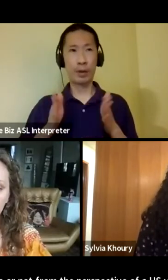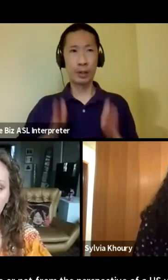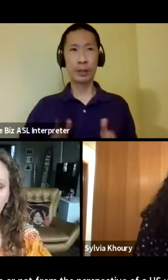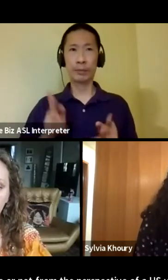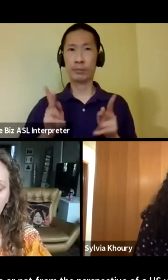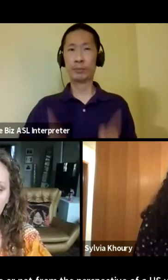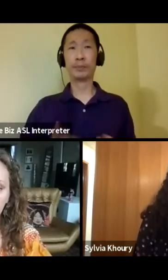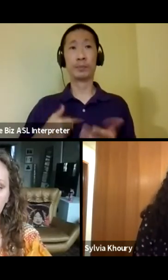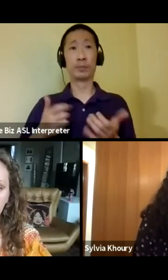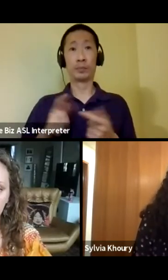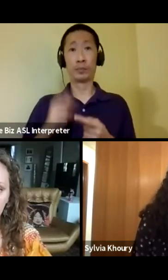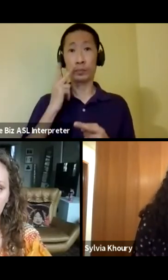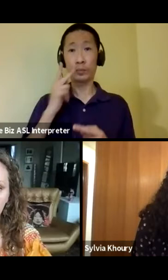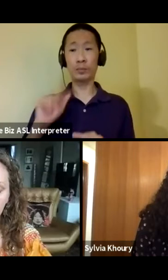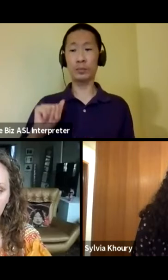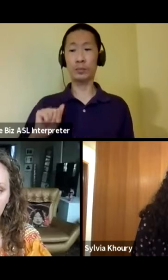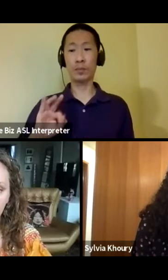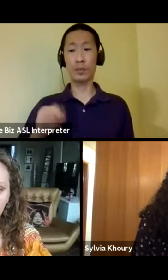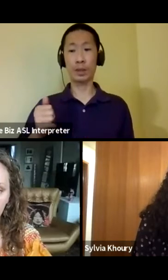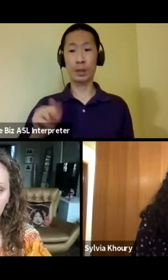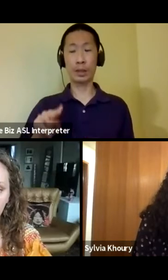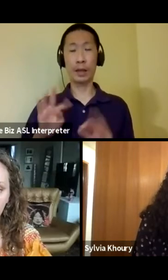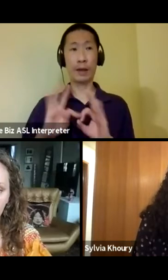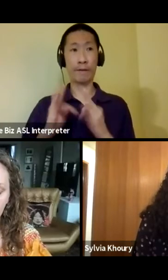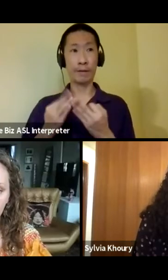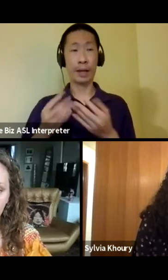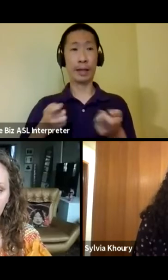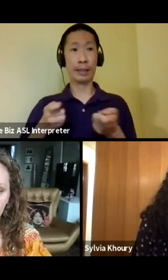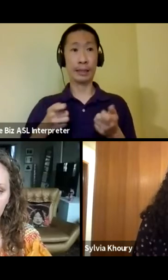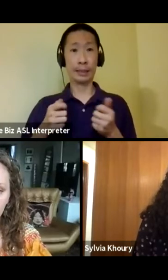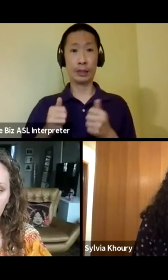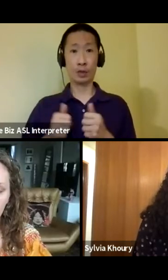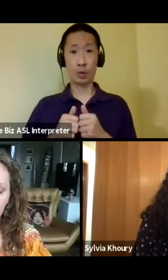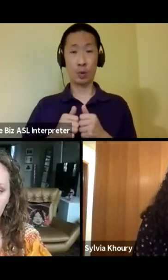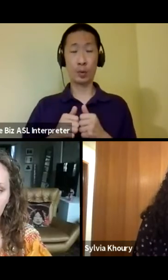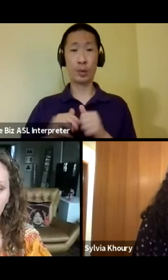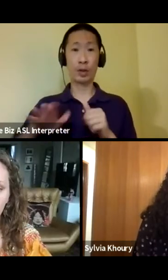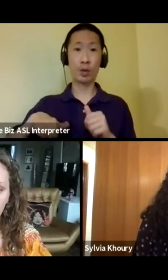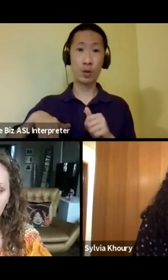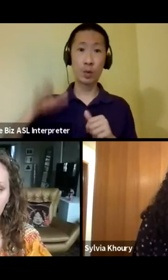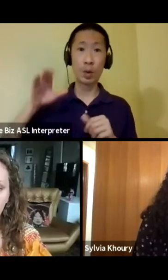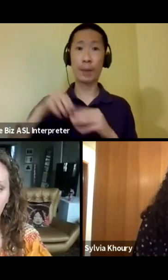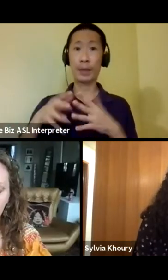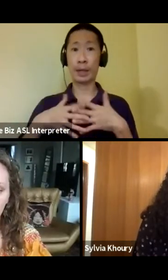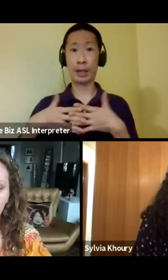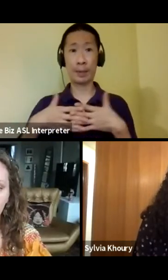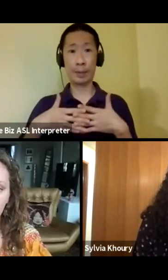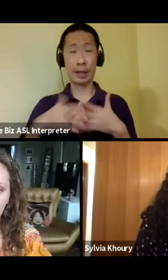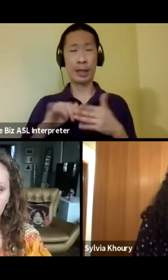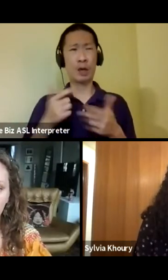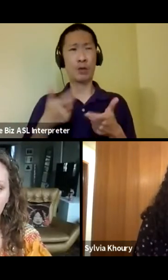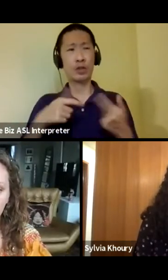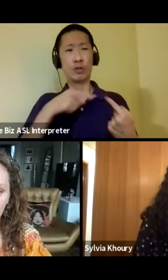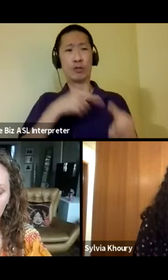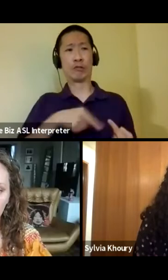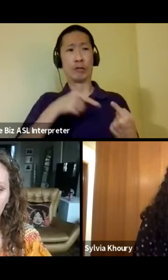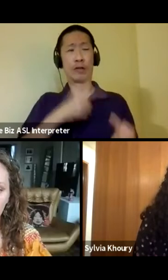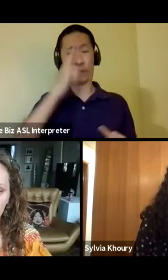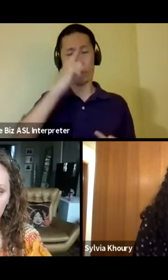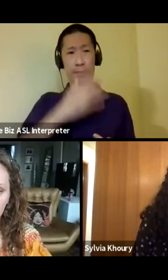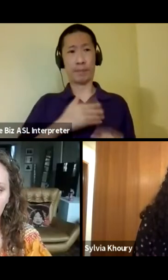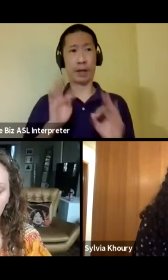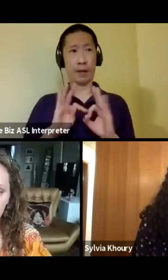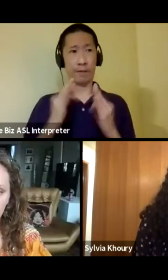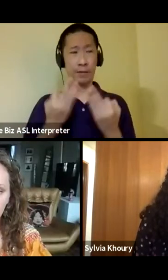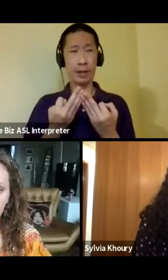to see an Afghan family deal with growing up in America, because that was a huge struggle for my family. And